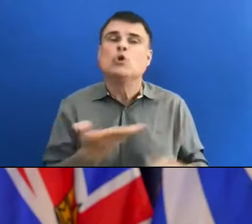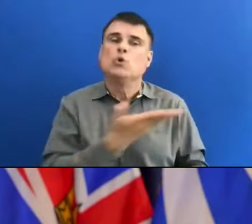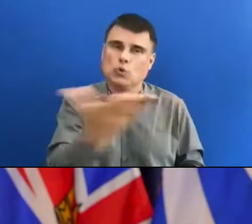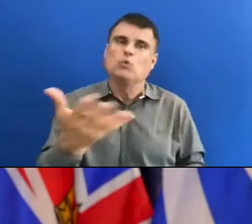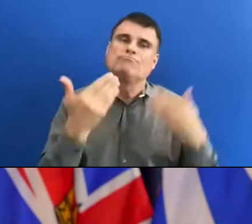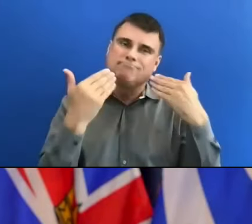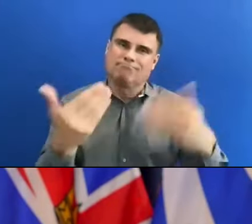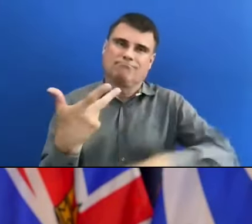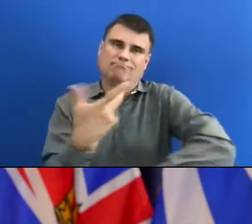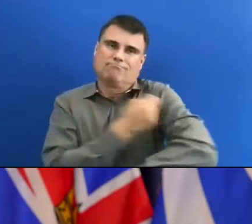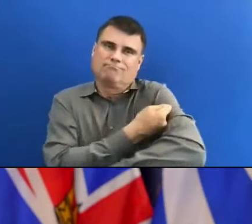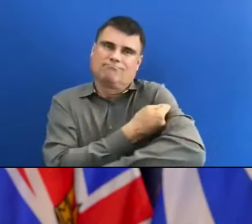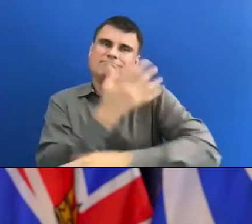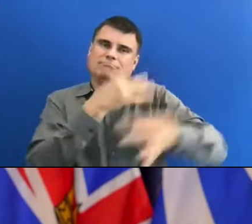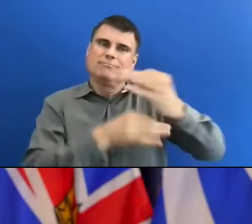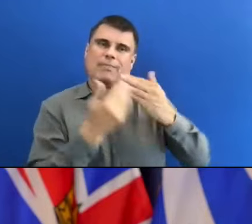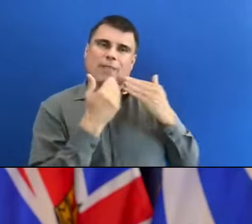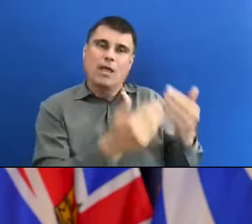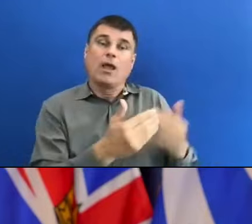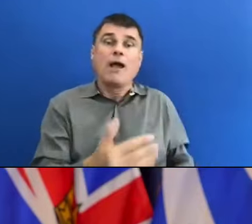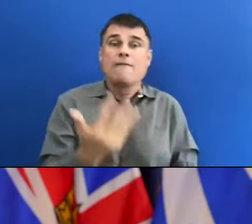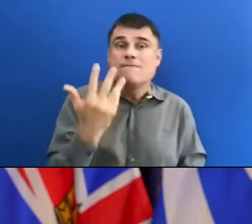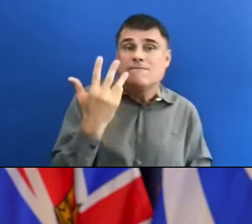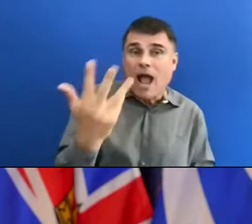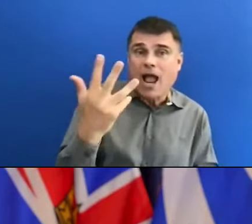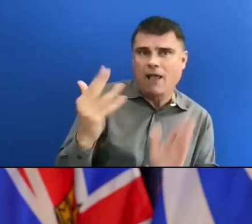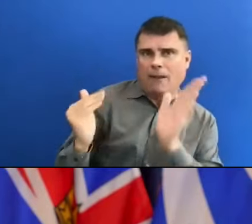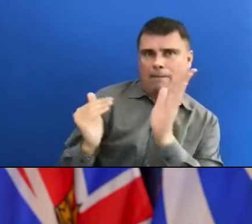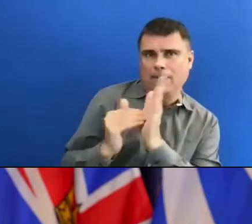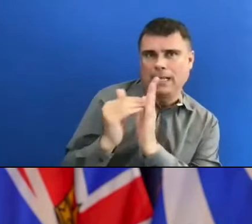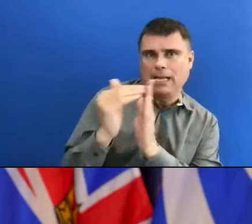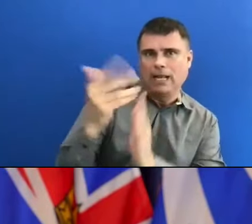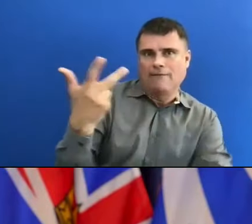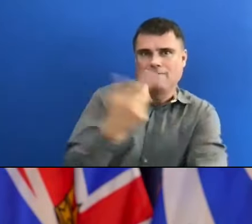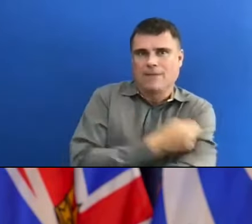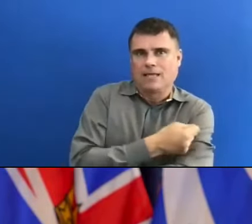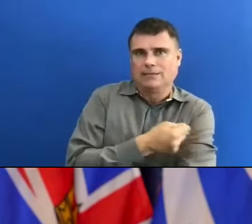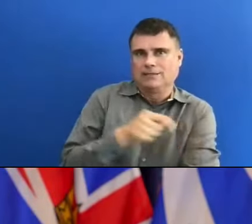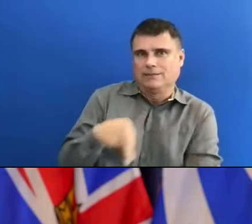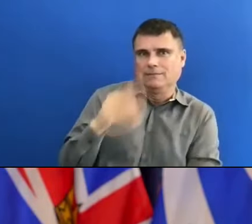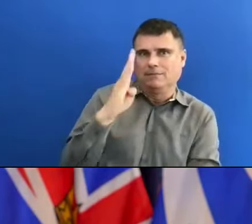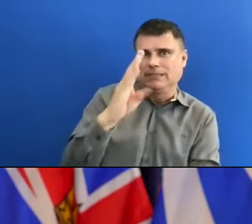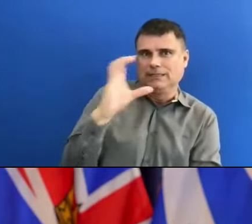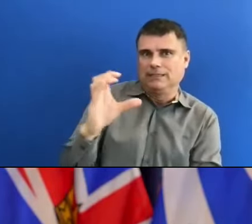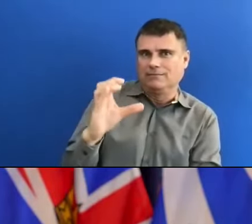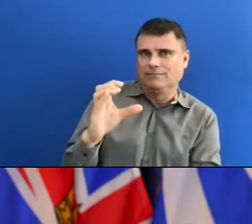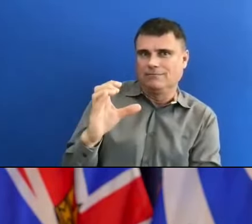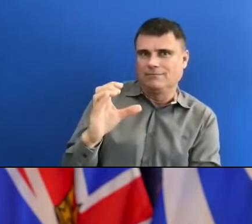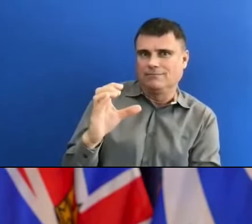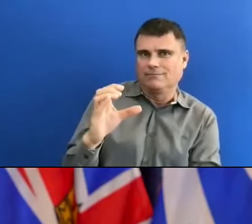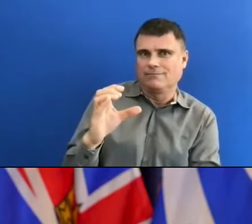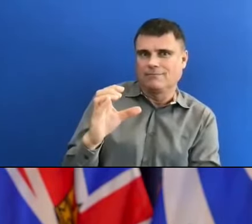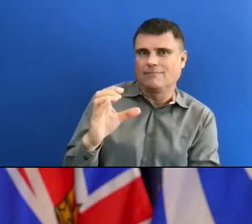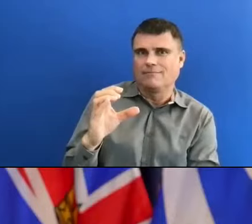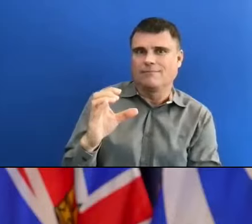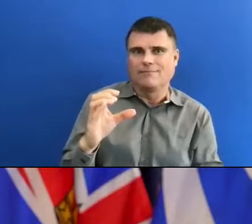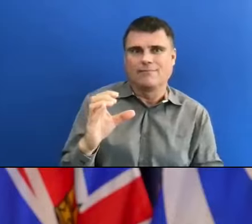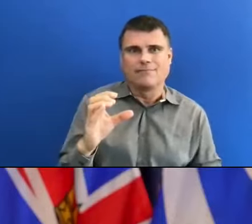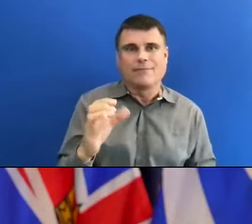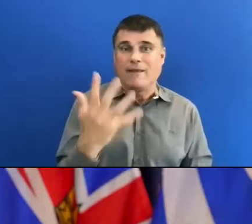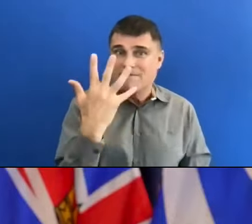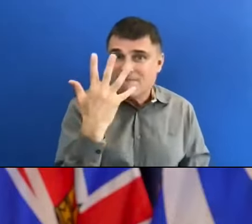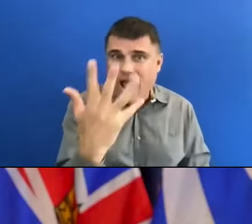millionth year of COVID vaccination in BC. Administration of our 5 millionth vaccination and that is going